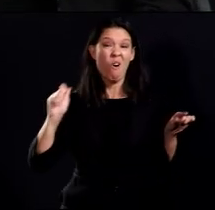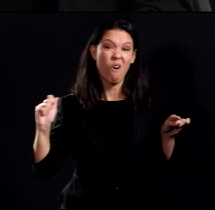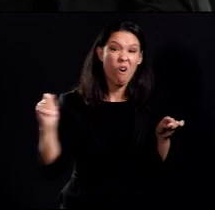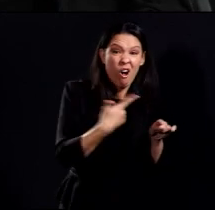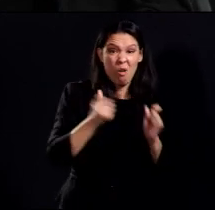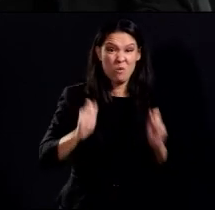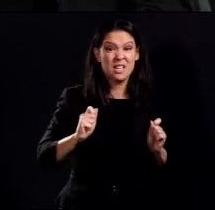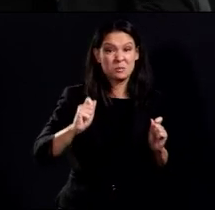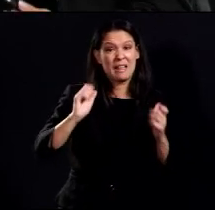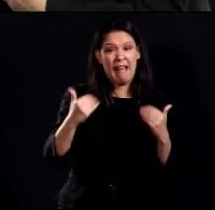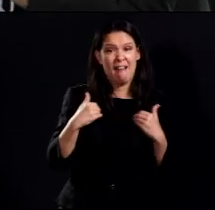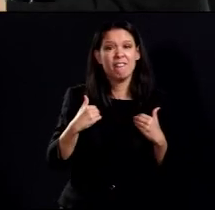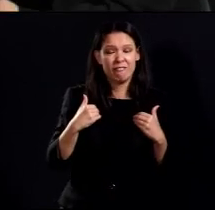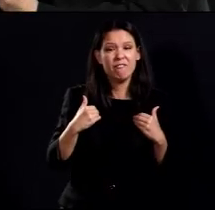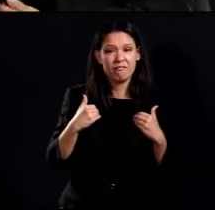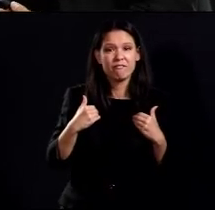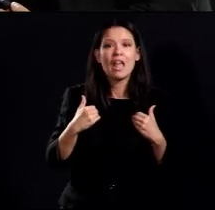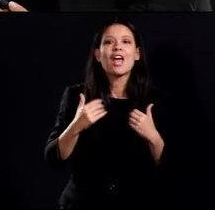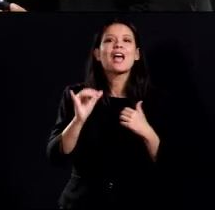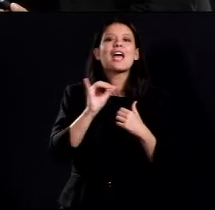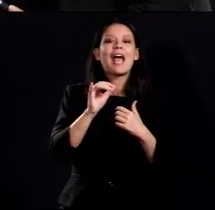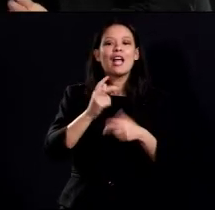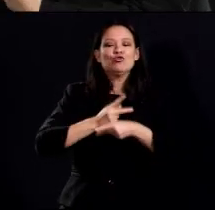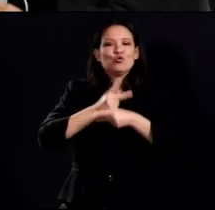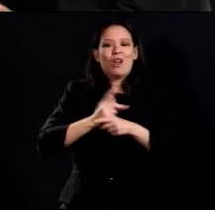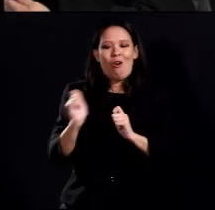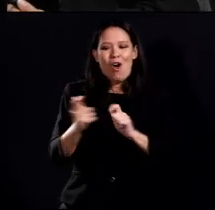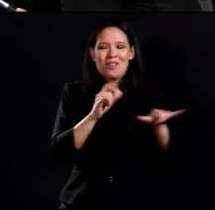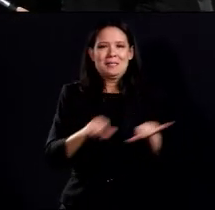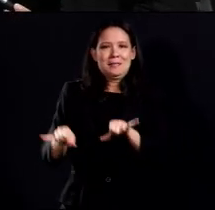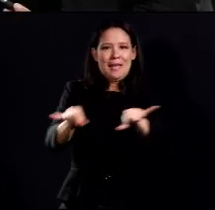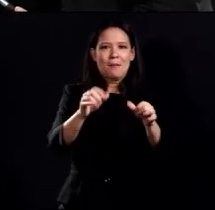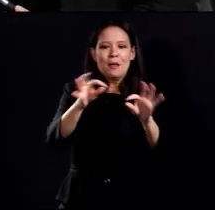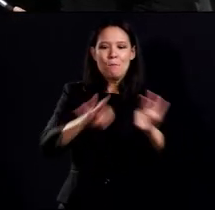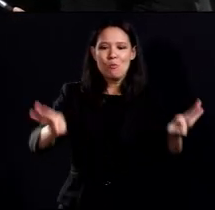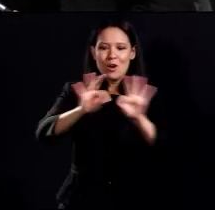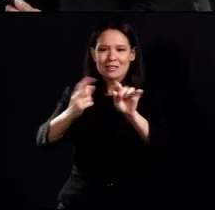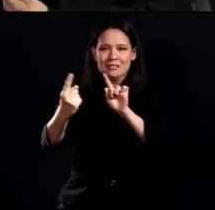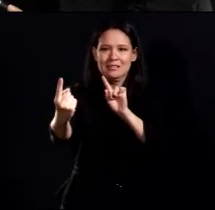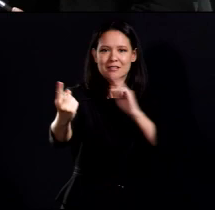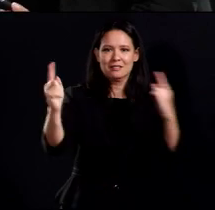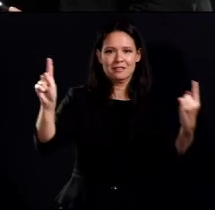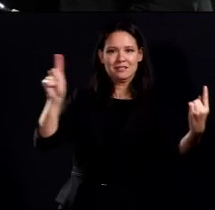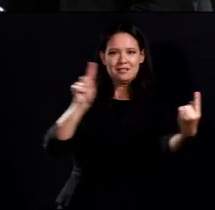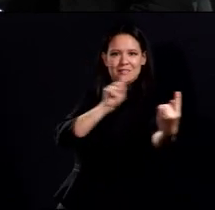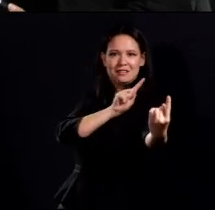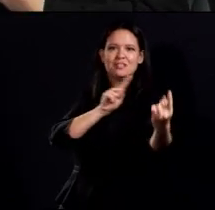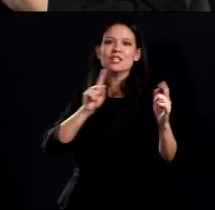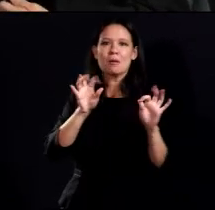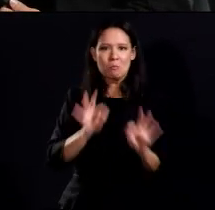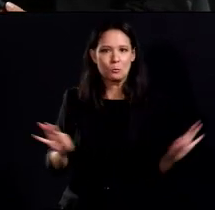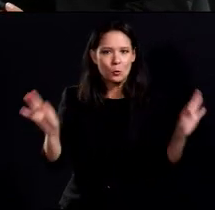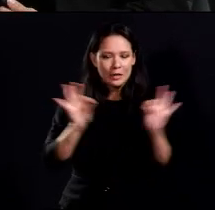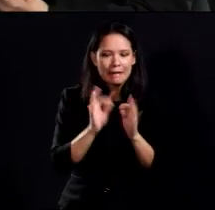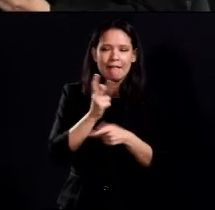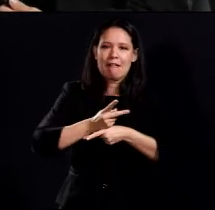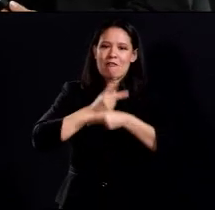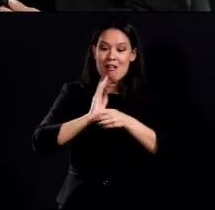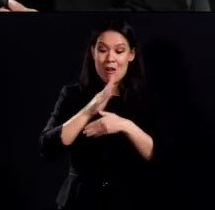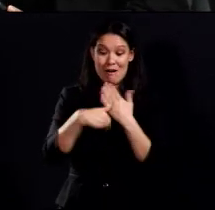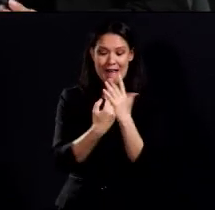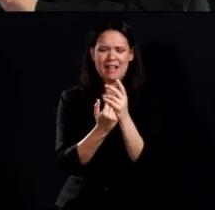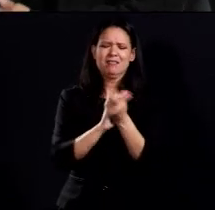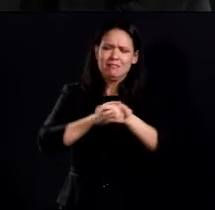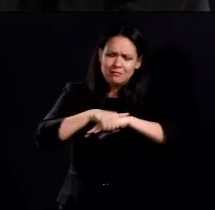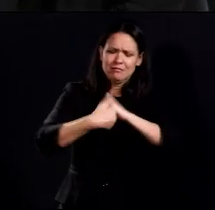potentially be infected and kind of treat everybody that way. Make sure we're keeping that distancing. Make sure that we are being very careful with our